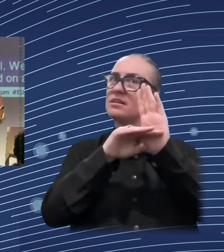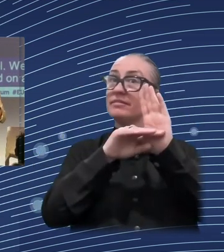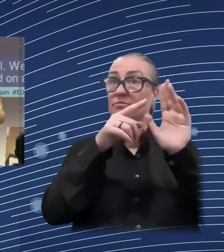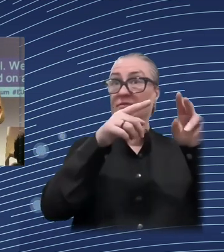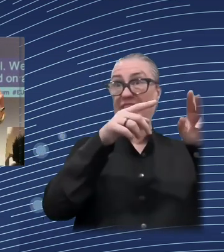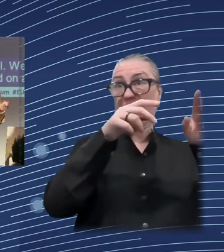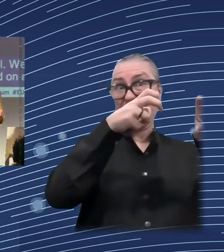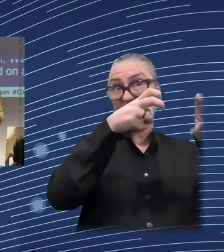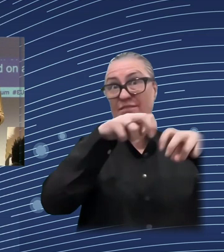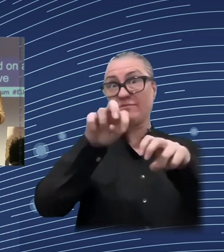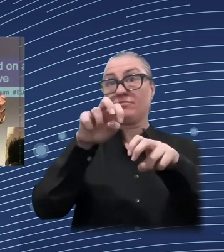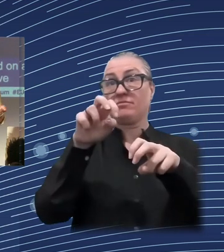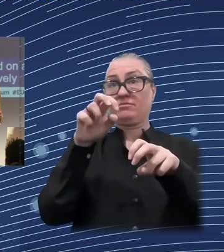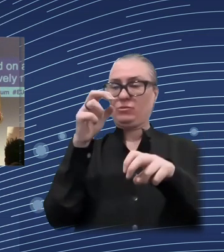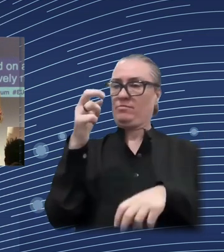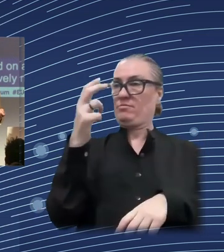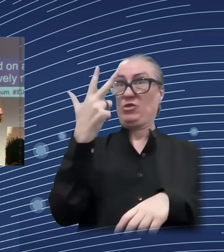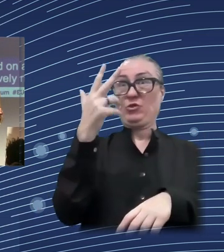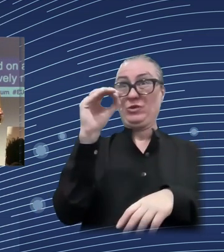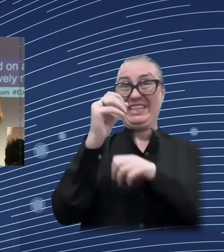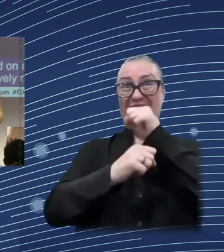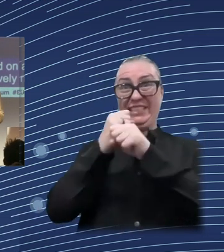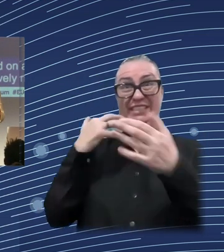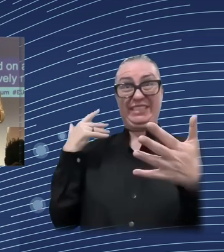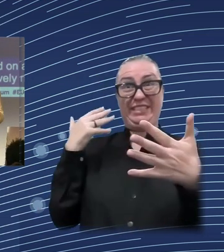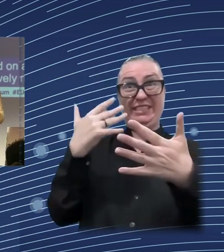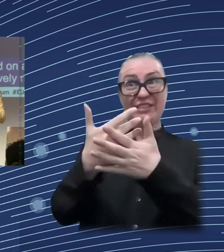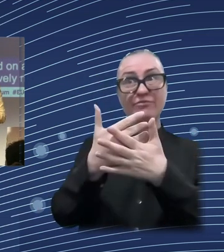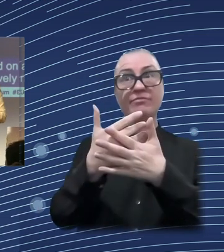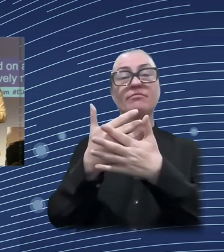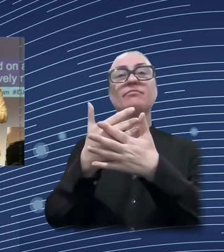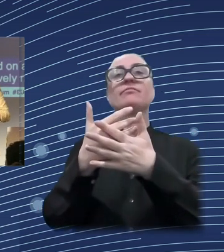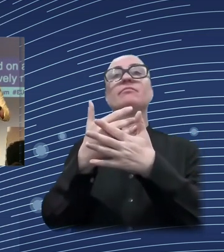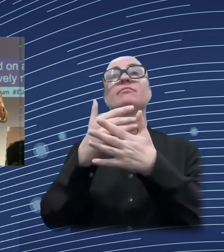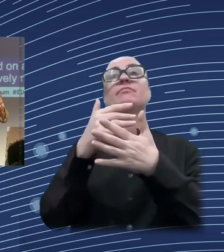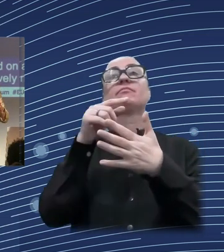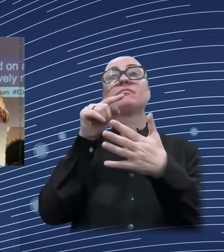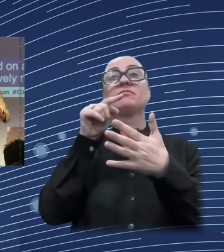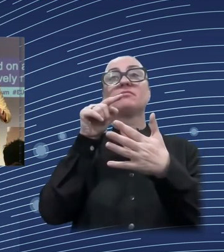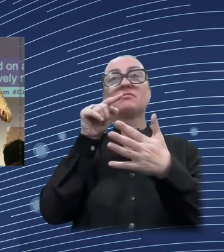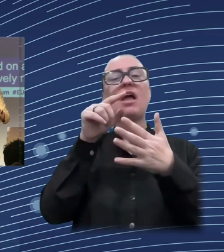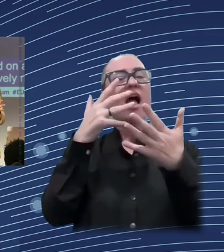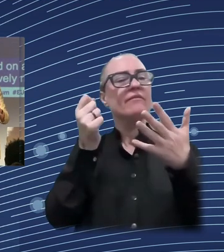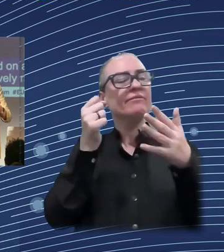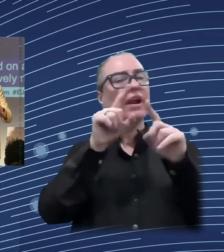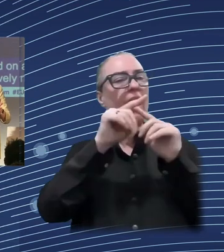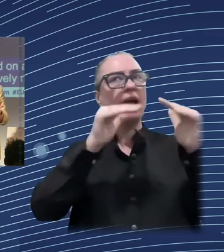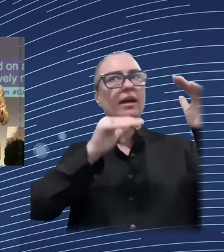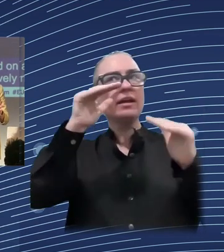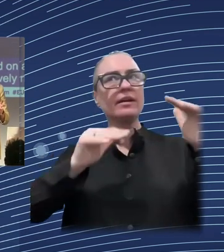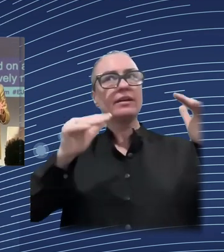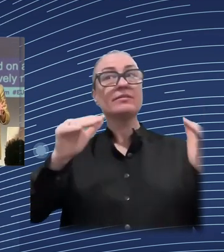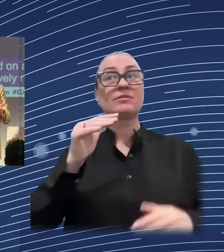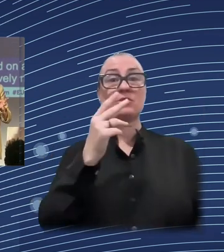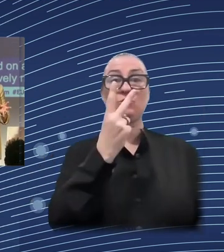from talking to colleagues and policymakers elsewhere in Europe. And the model either tends to be owned and